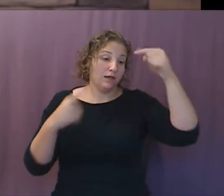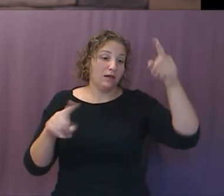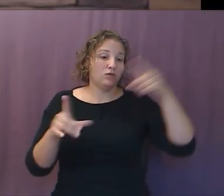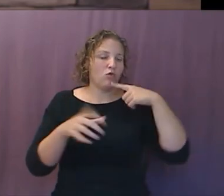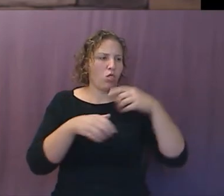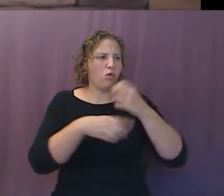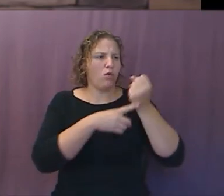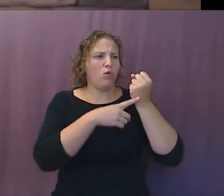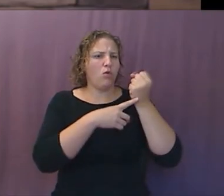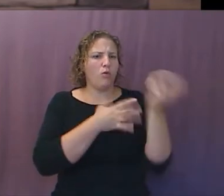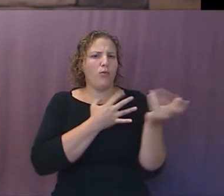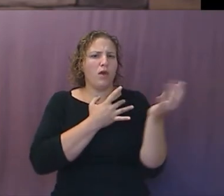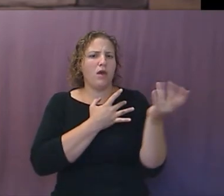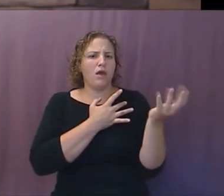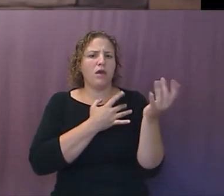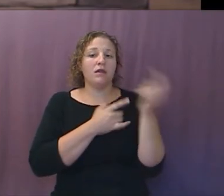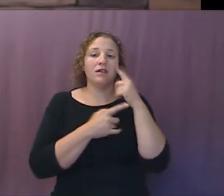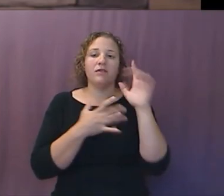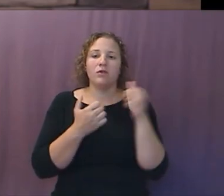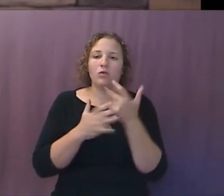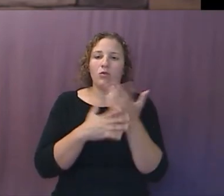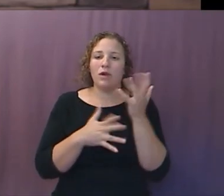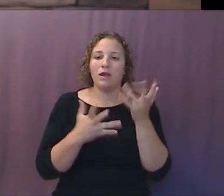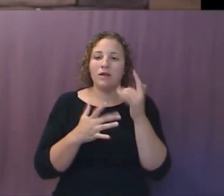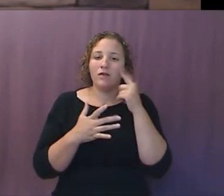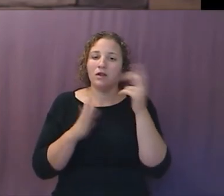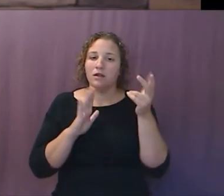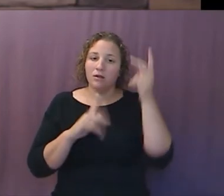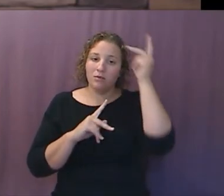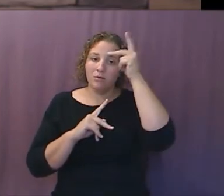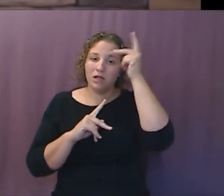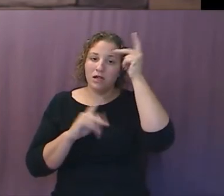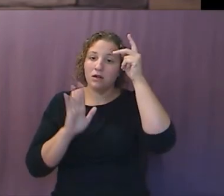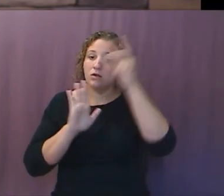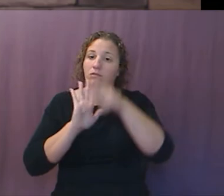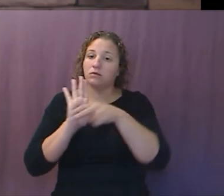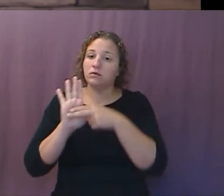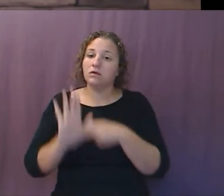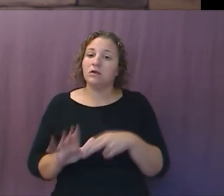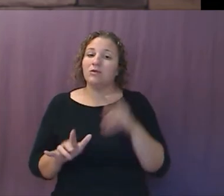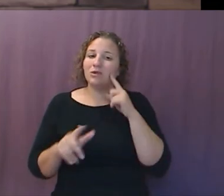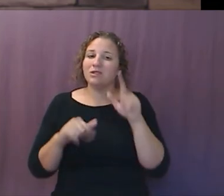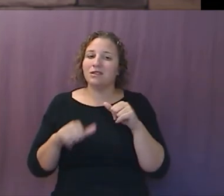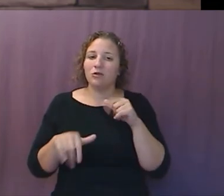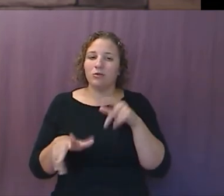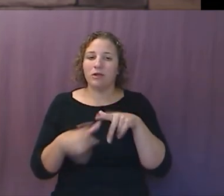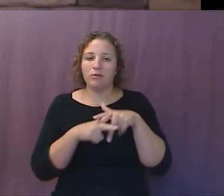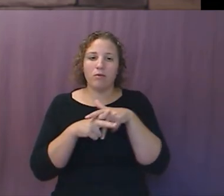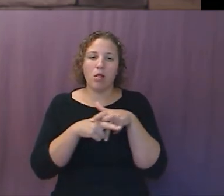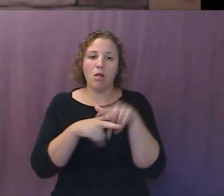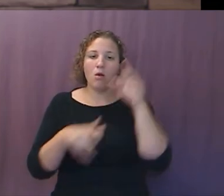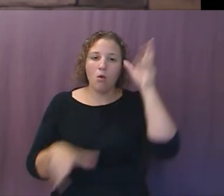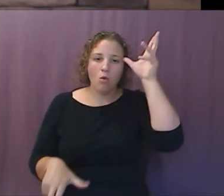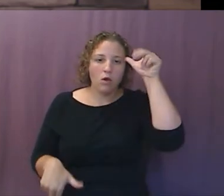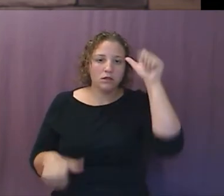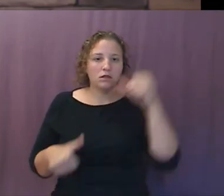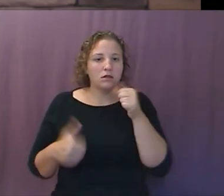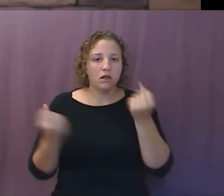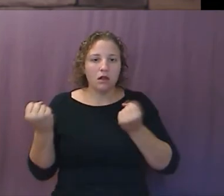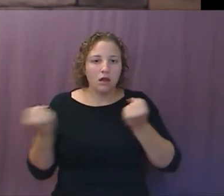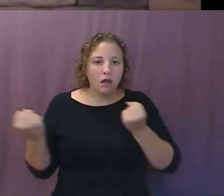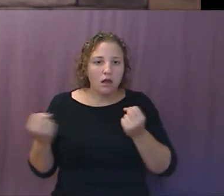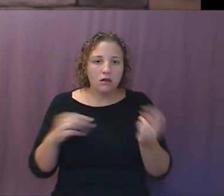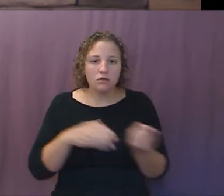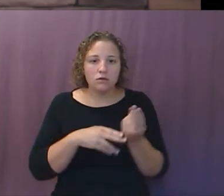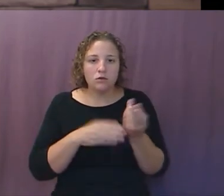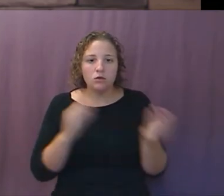If every great breakthrough depended on getting political sign-offs, horses would still be our principal means of transportation. You want